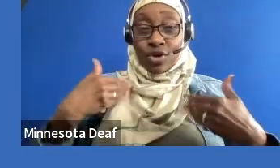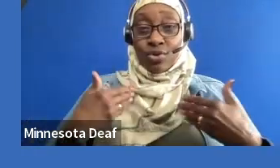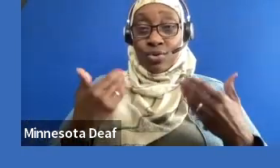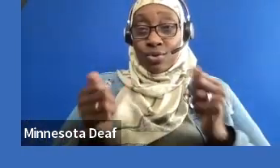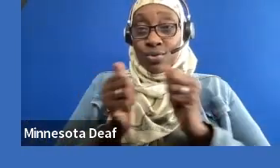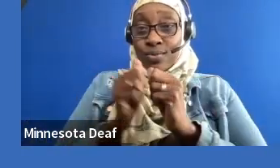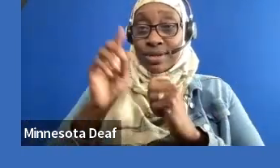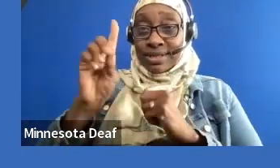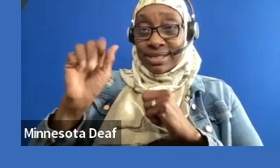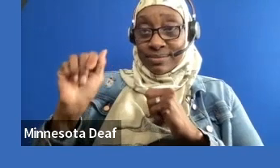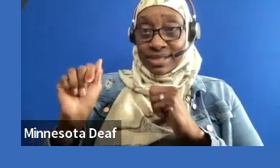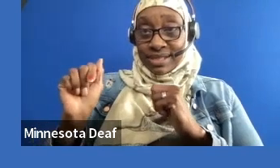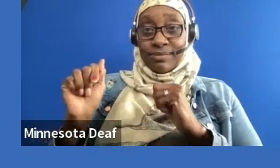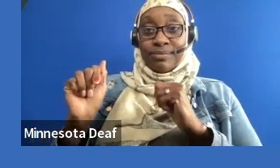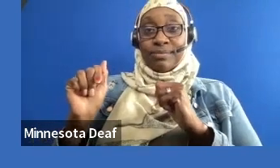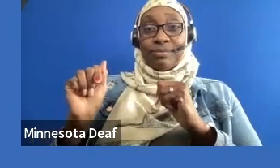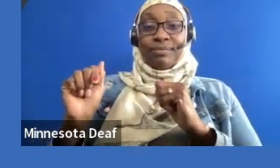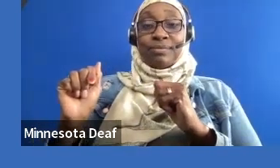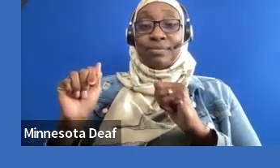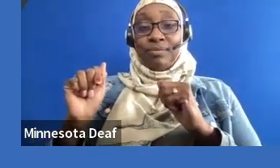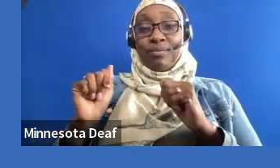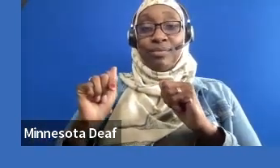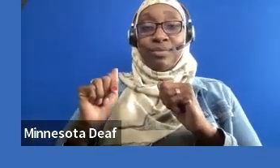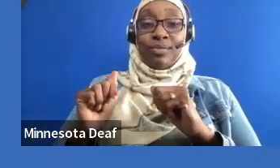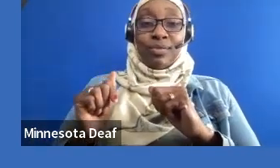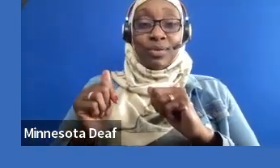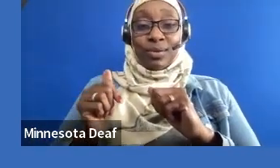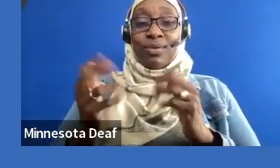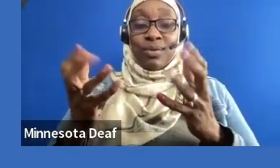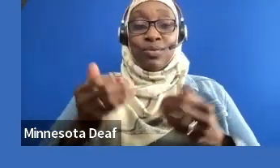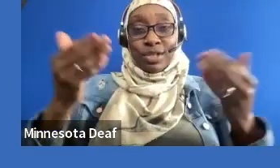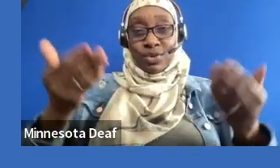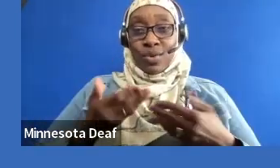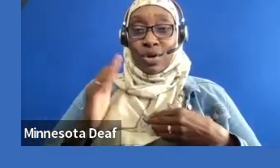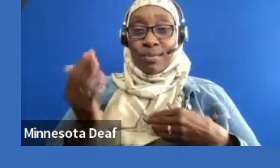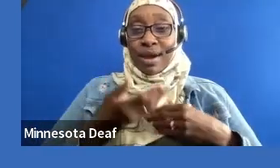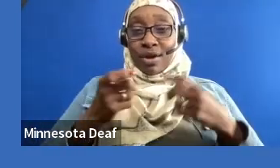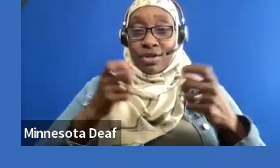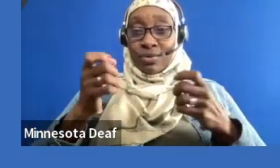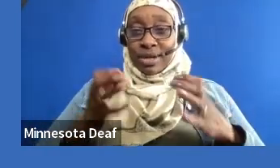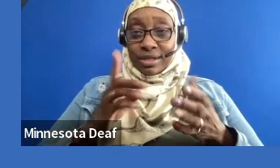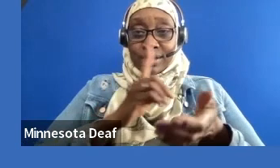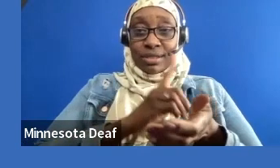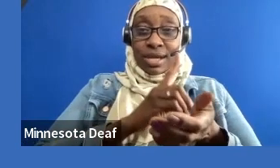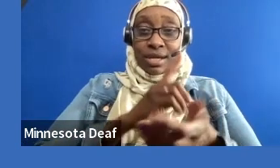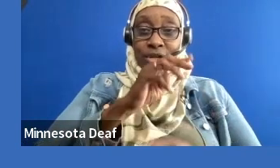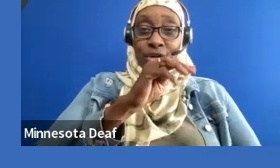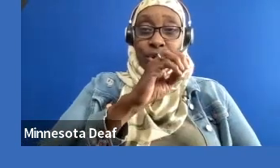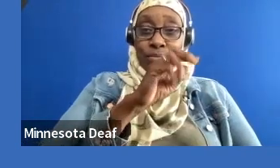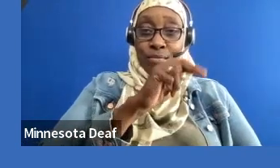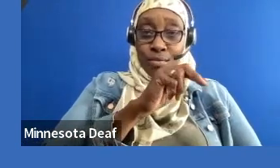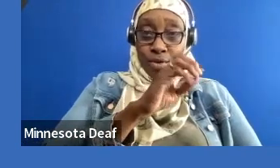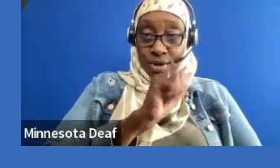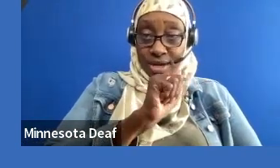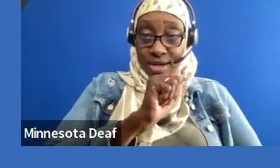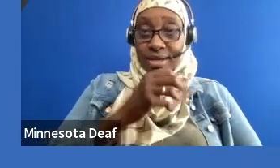Mel Luen. We also welcome our allied directors, Dr. Muna Minkara and Dr. Sandra Shafogin. Thank you